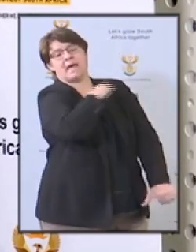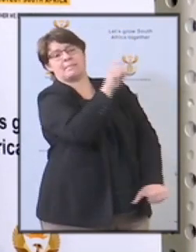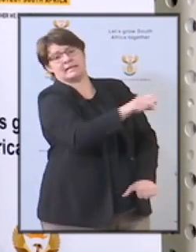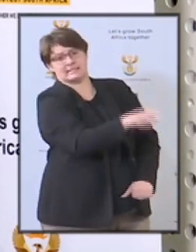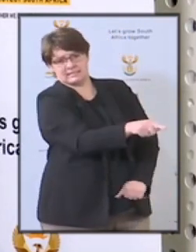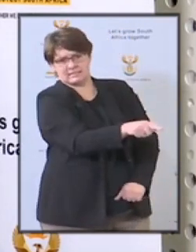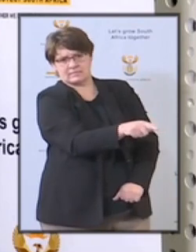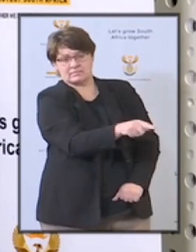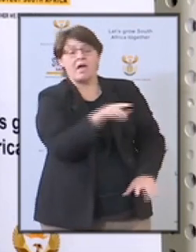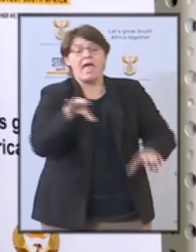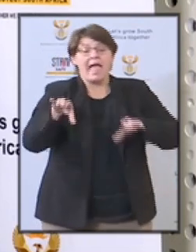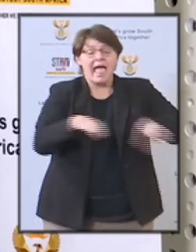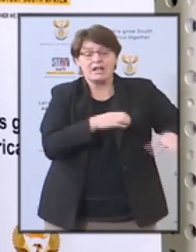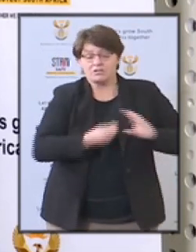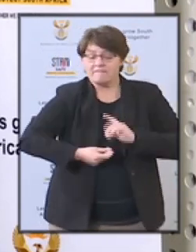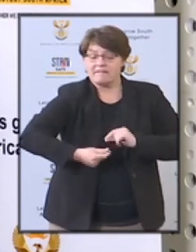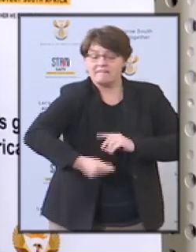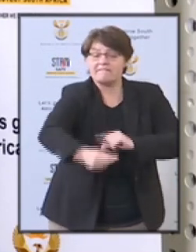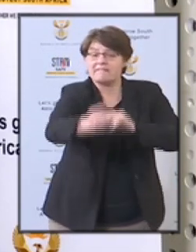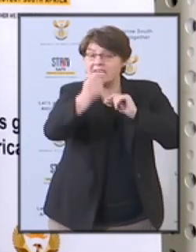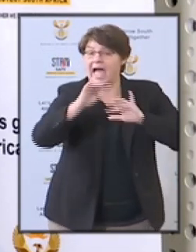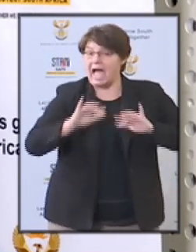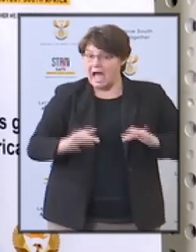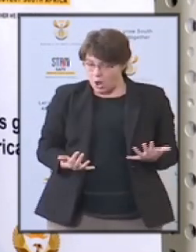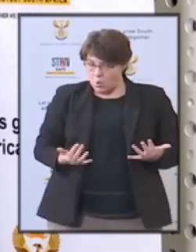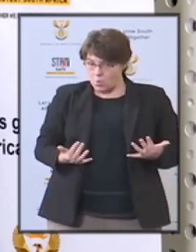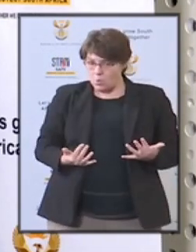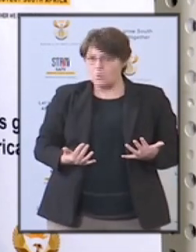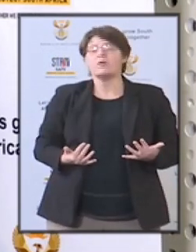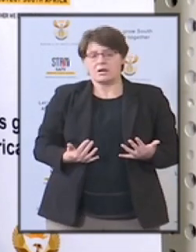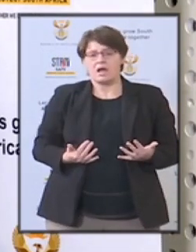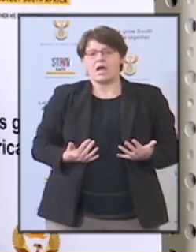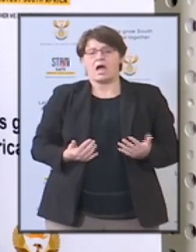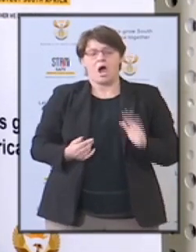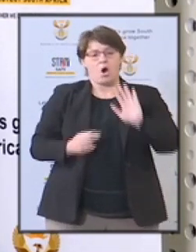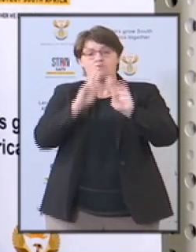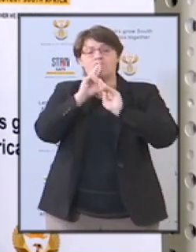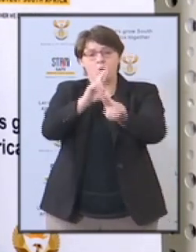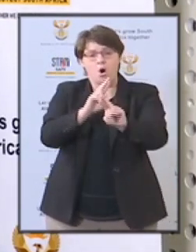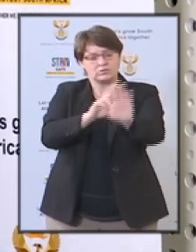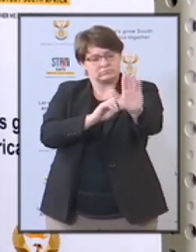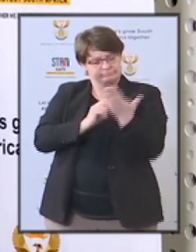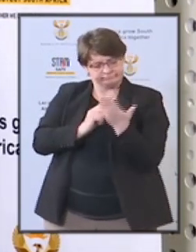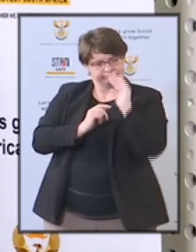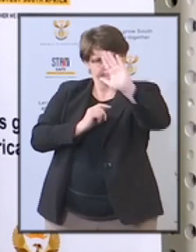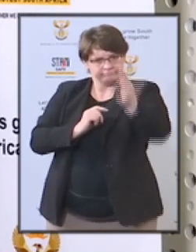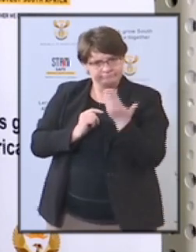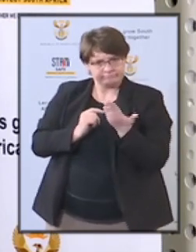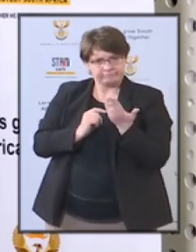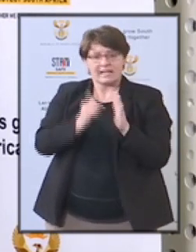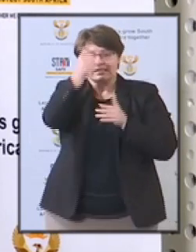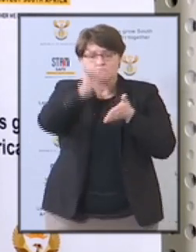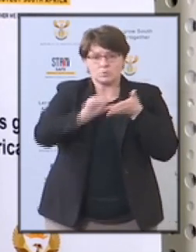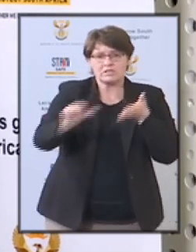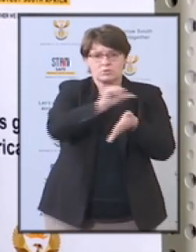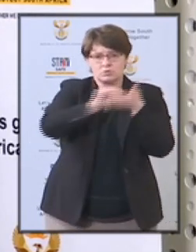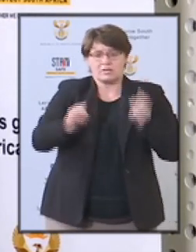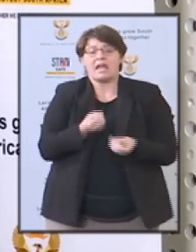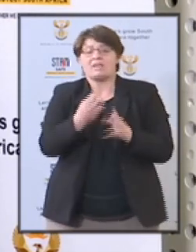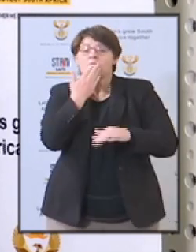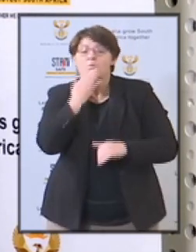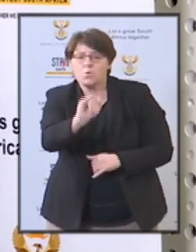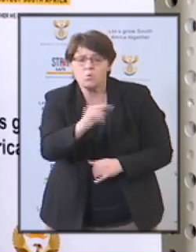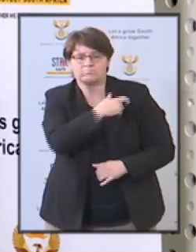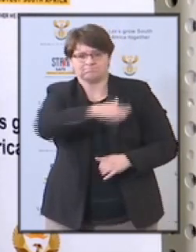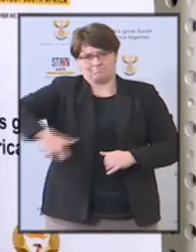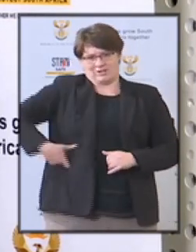speedily, the president will receive interim reports on investigations every six weeks. He will also